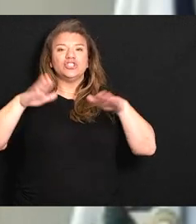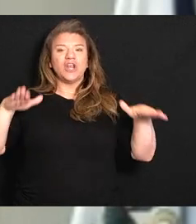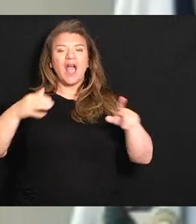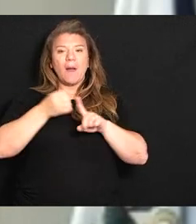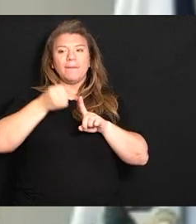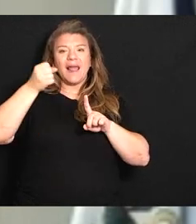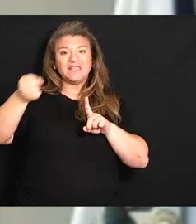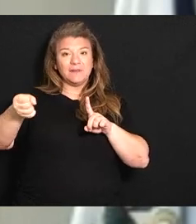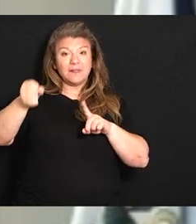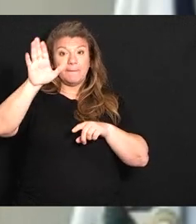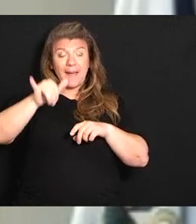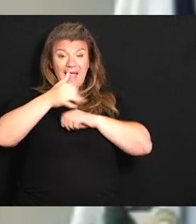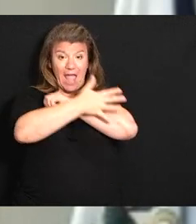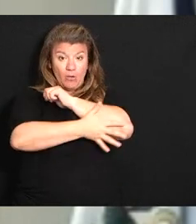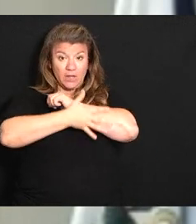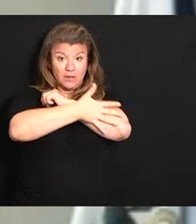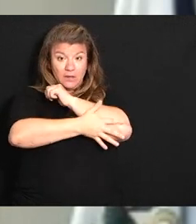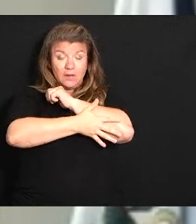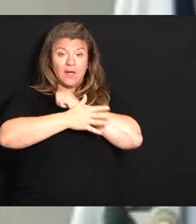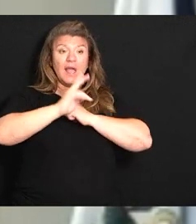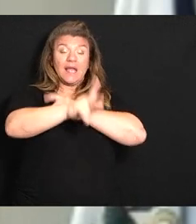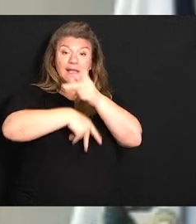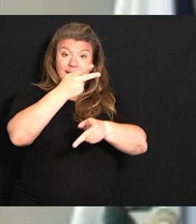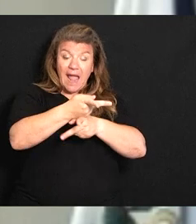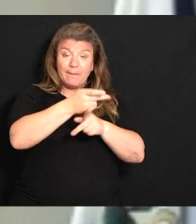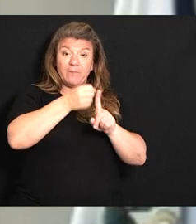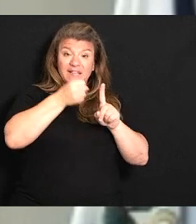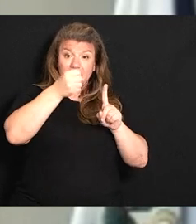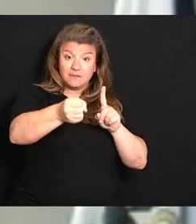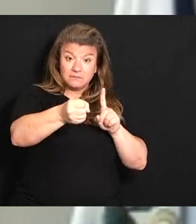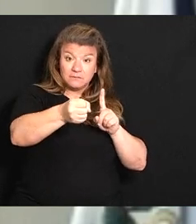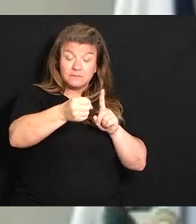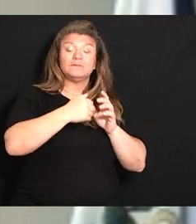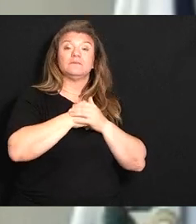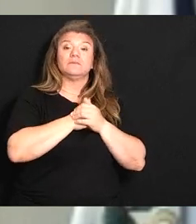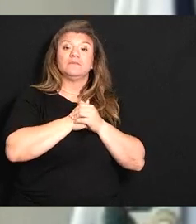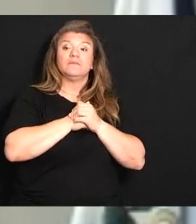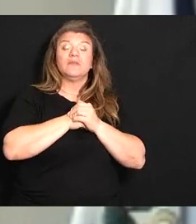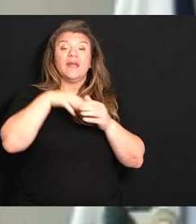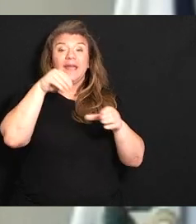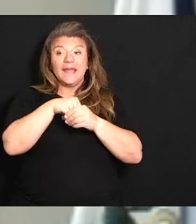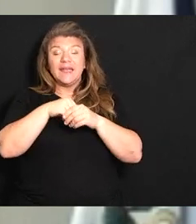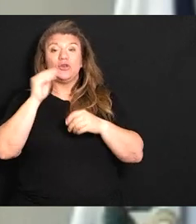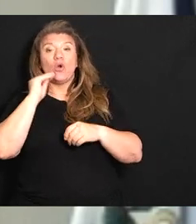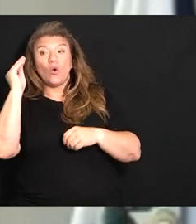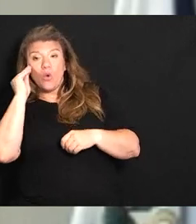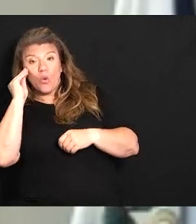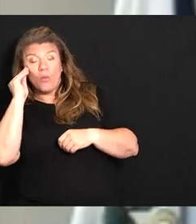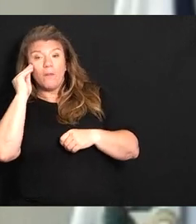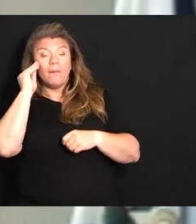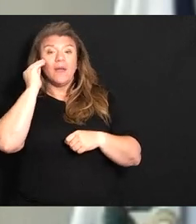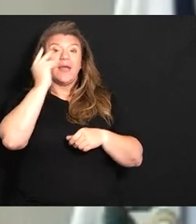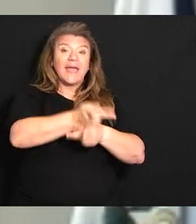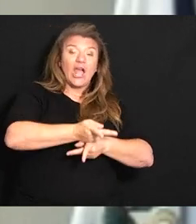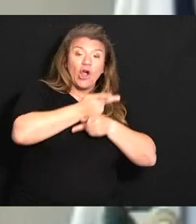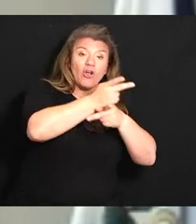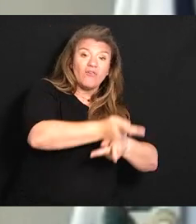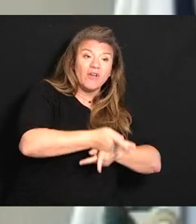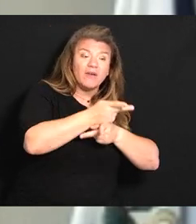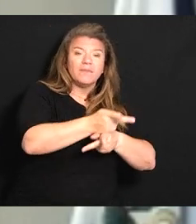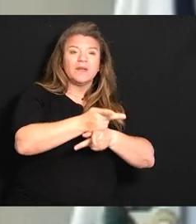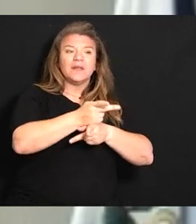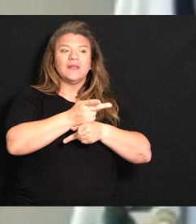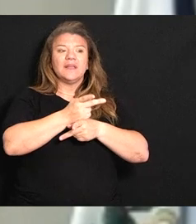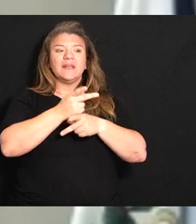by county by type of placement and that could be in the home of PRTF it could be in a resident